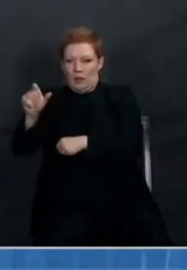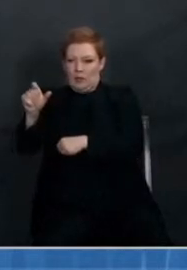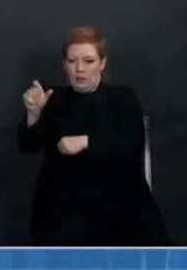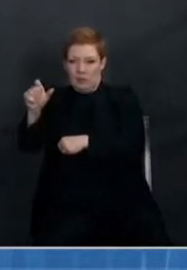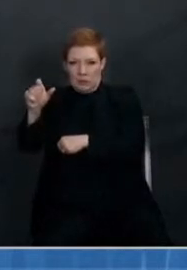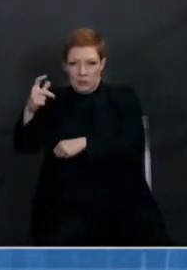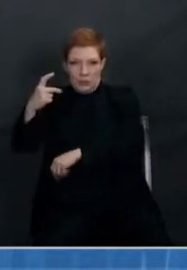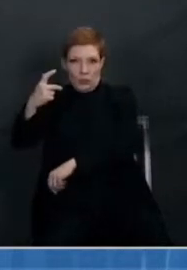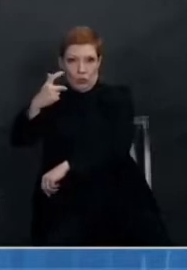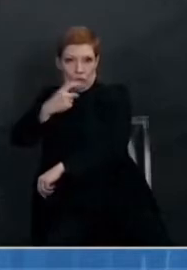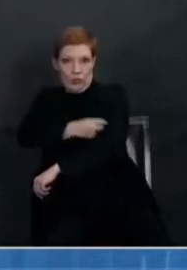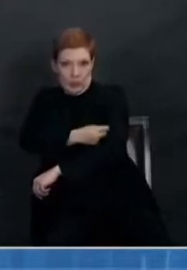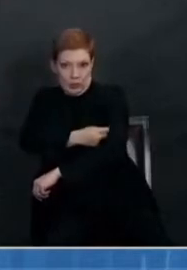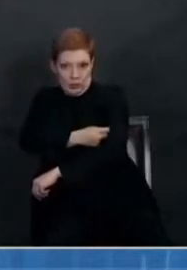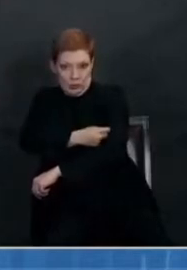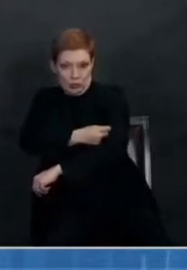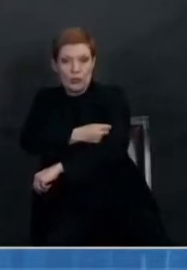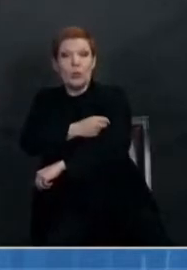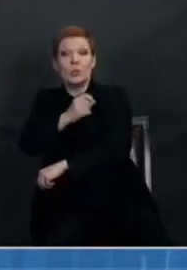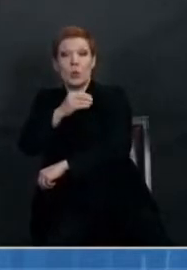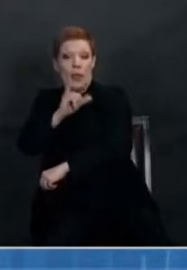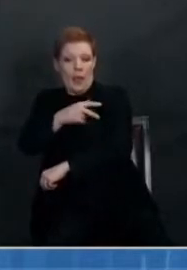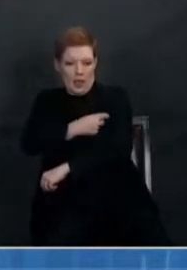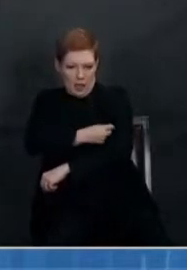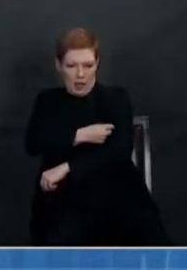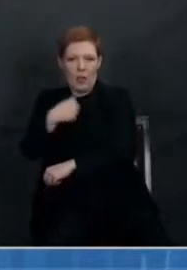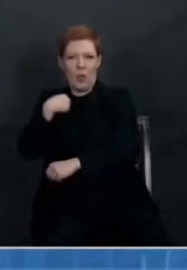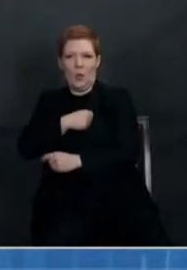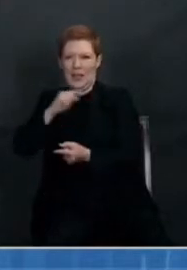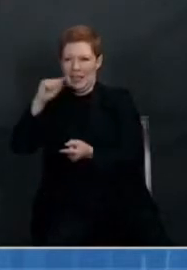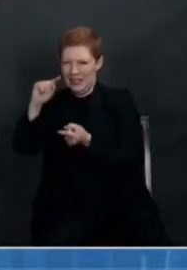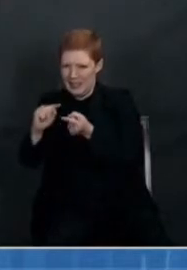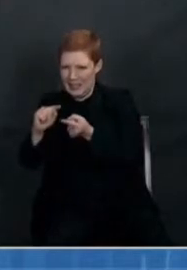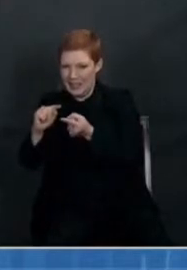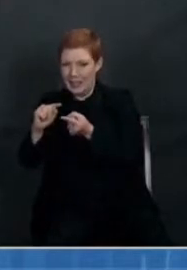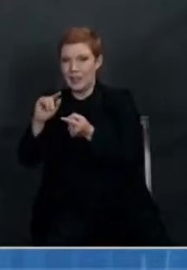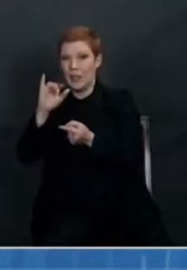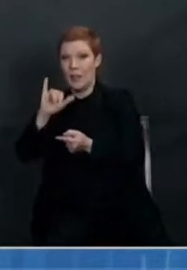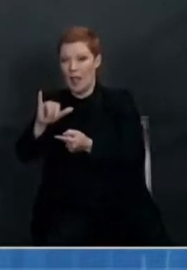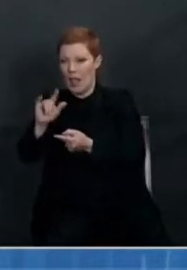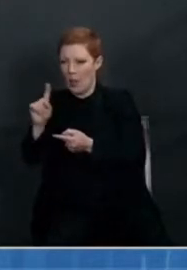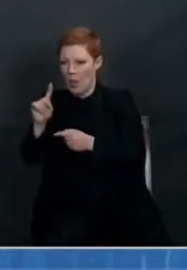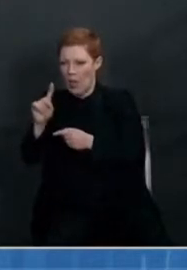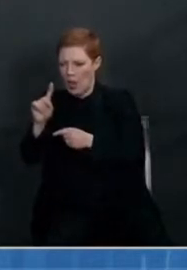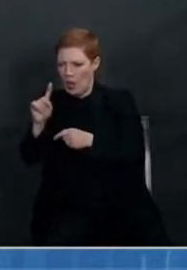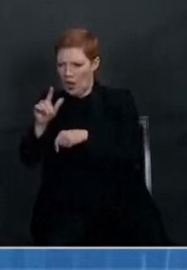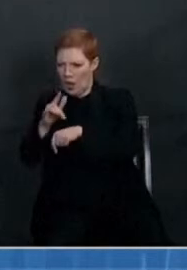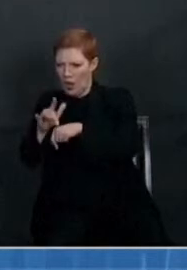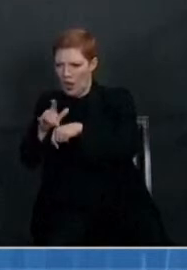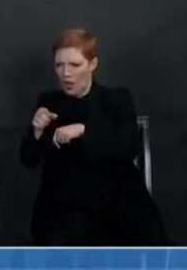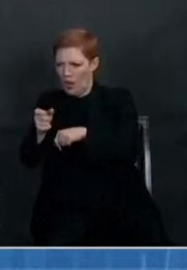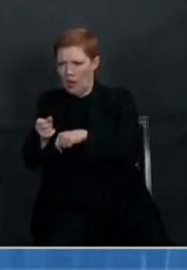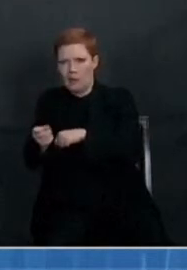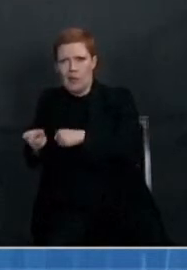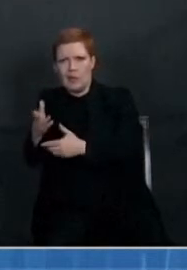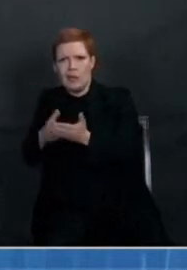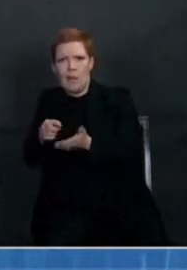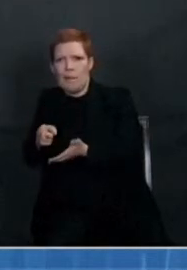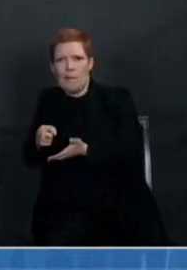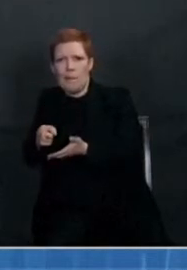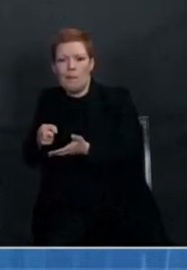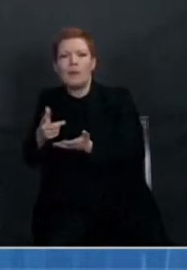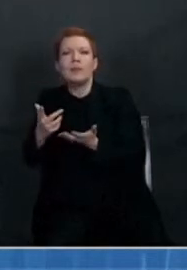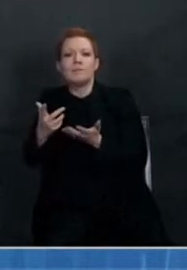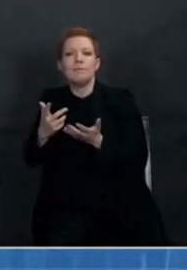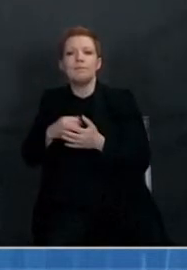types that can be used to get the sixth dose out. This accounts for the fact that in some cases, a different